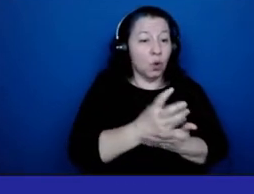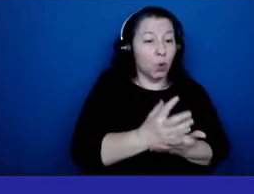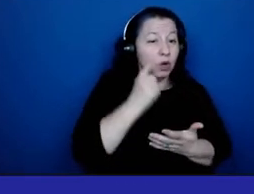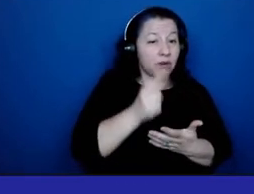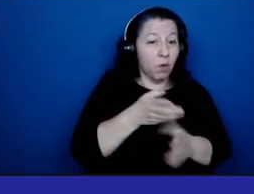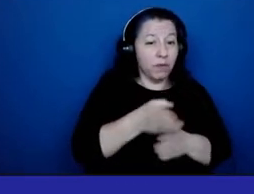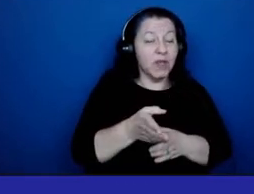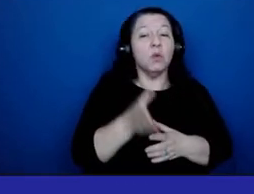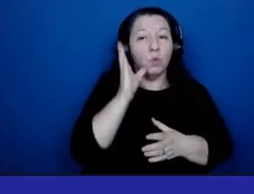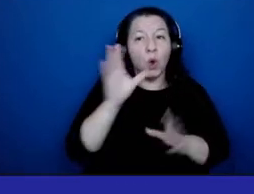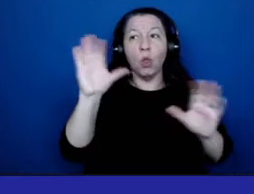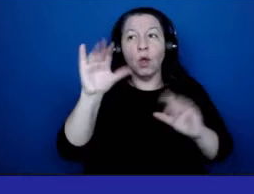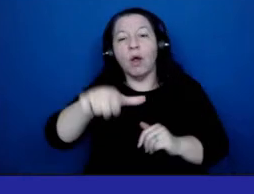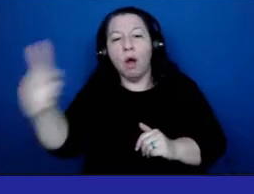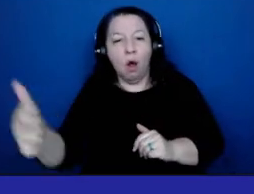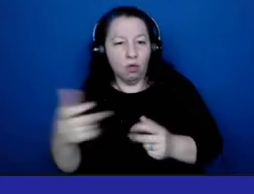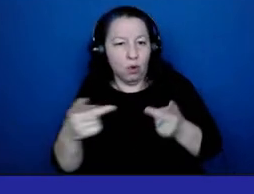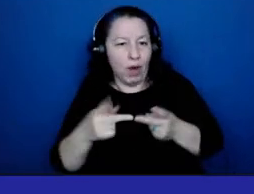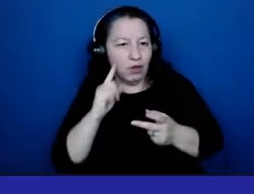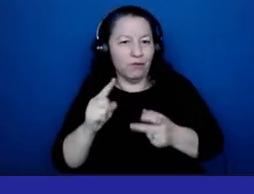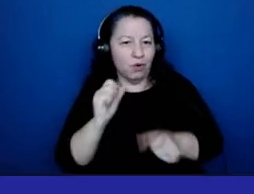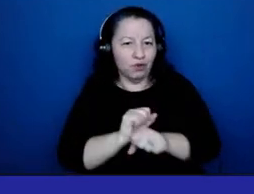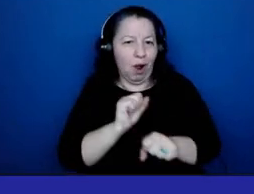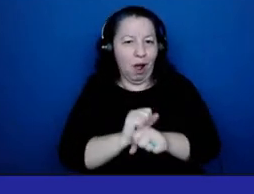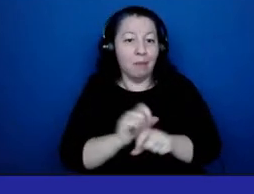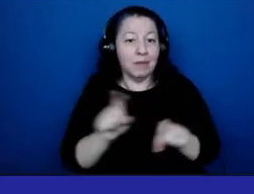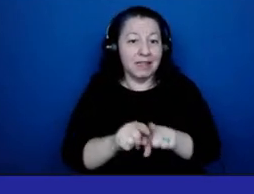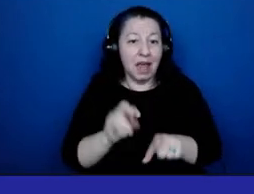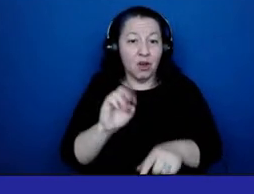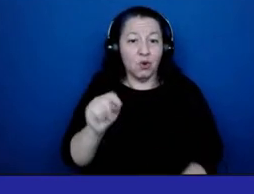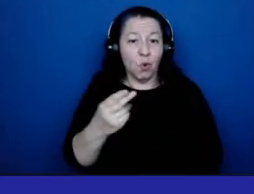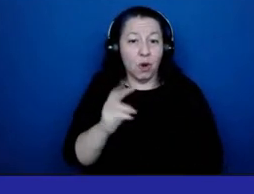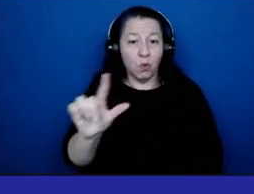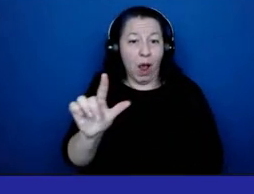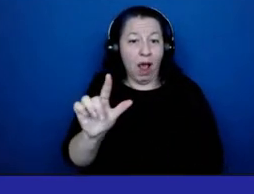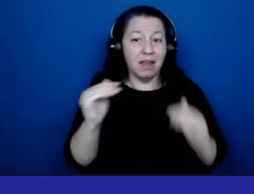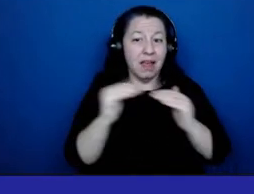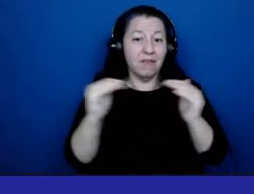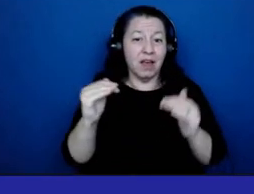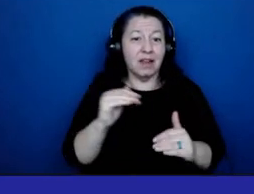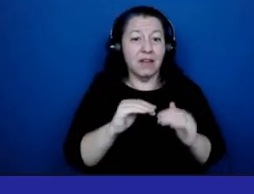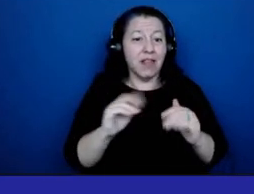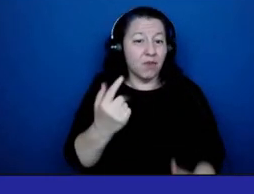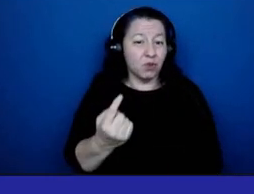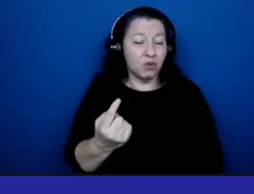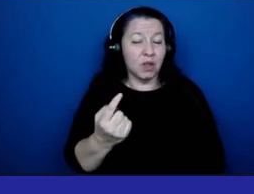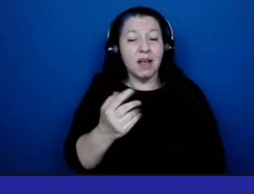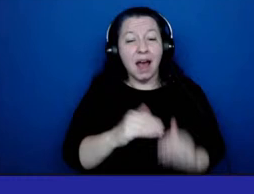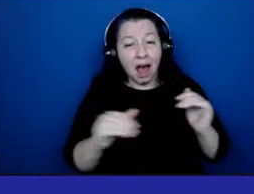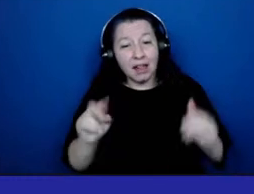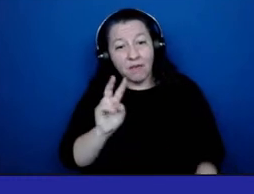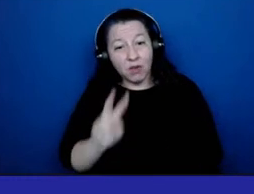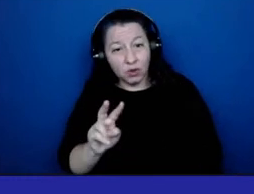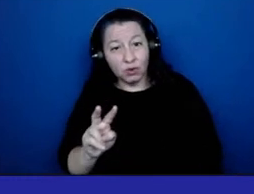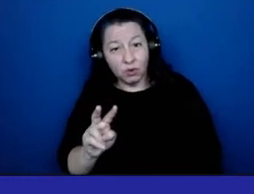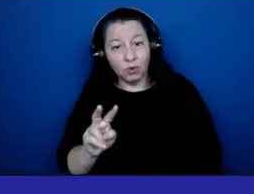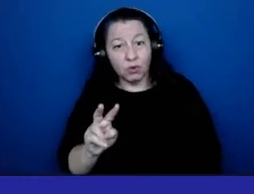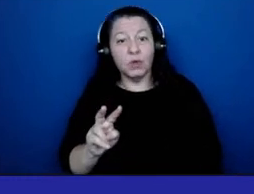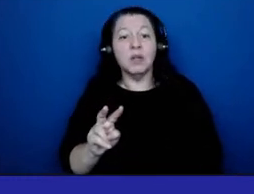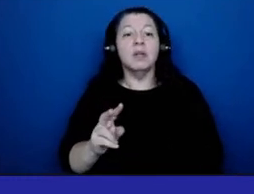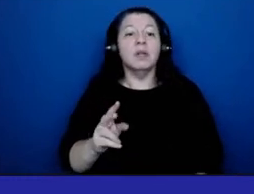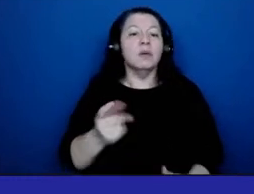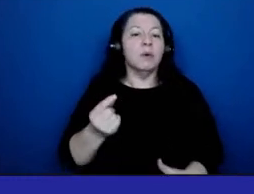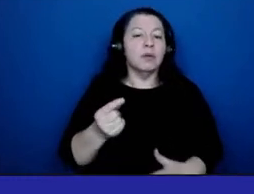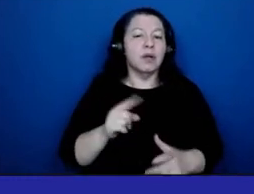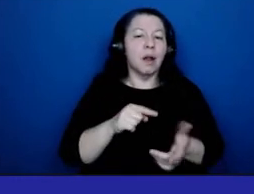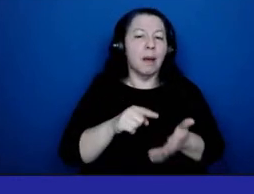look elsewhere, such as Northwell, where the equivalent of a Level 2 LMSW can earn up to $106,000. NYP,